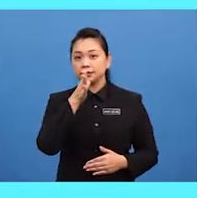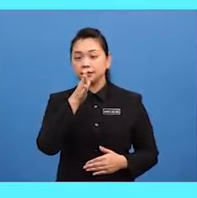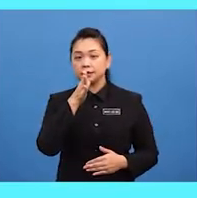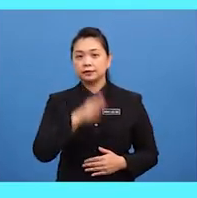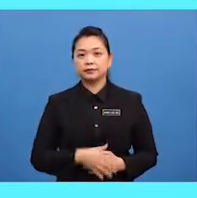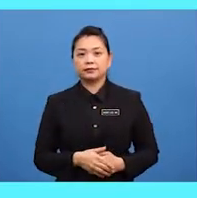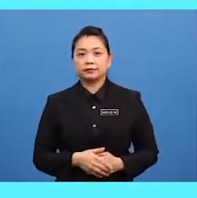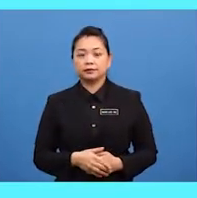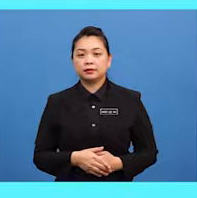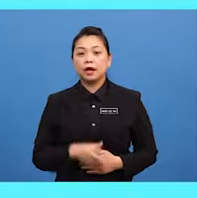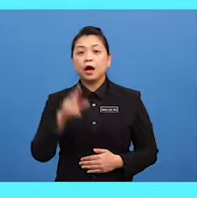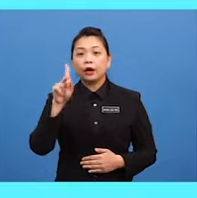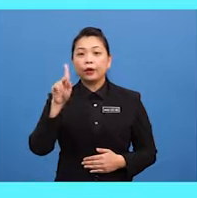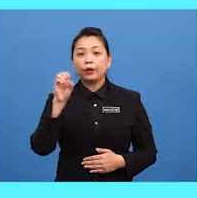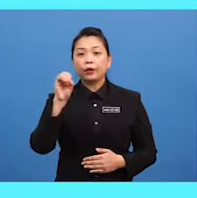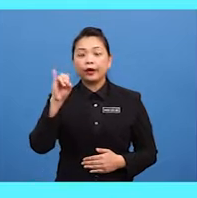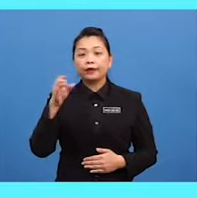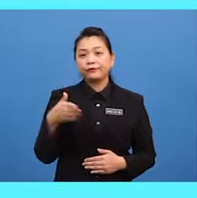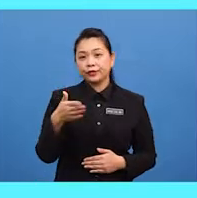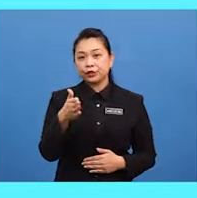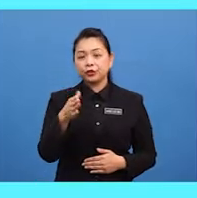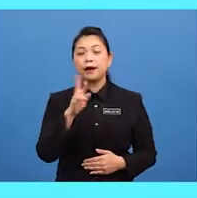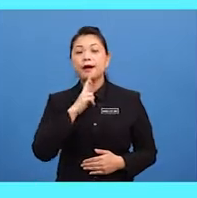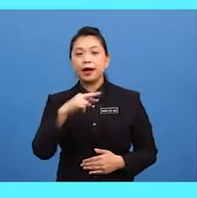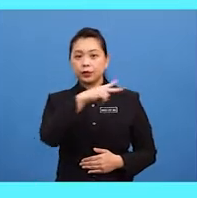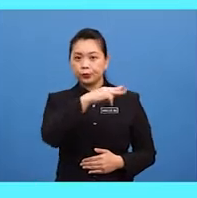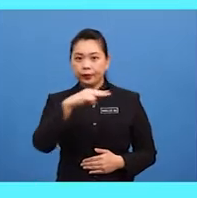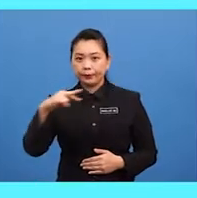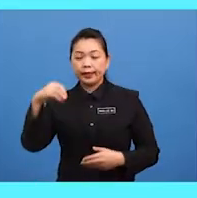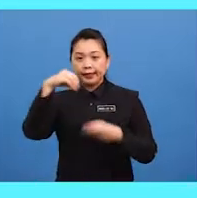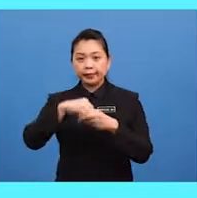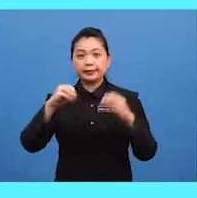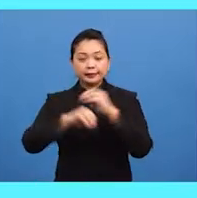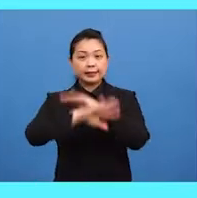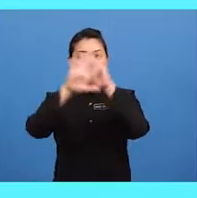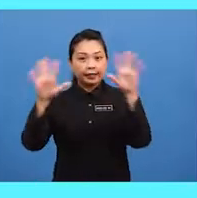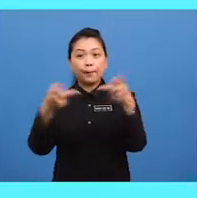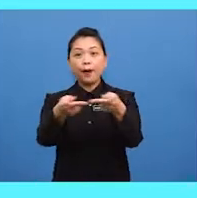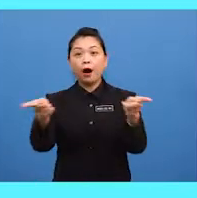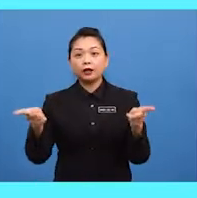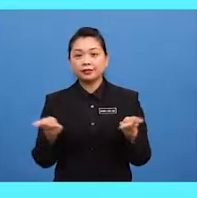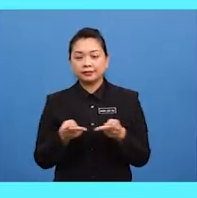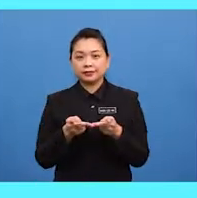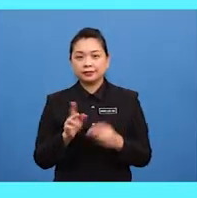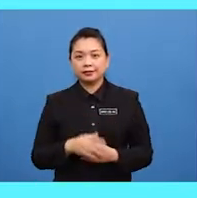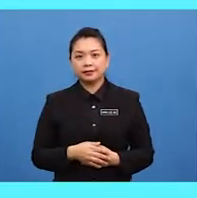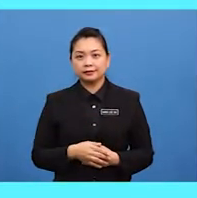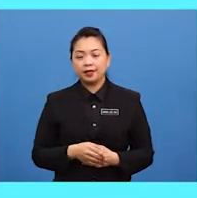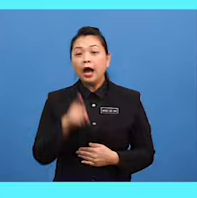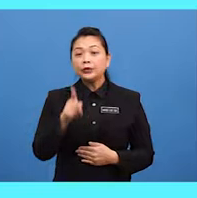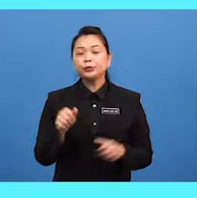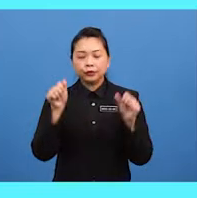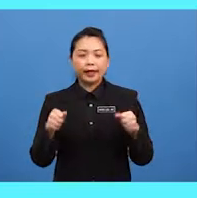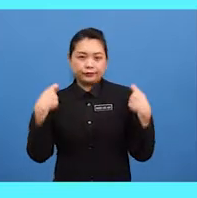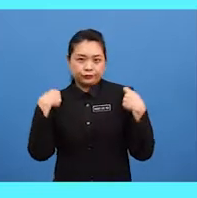koi fish are swimming in the clear pond you can